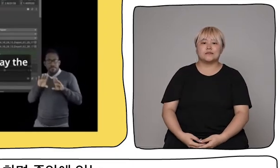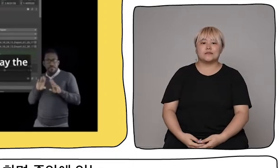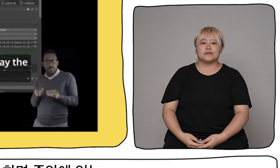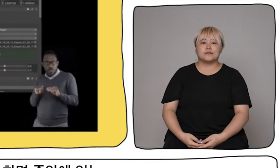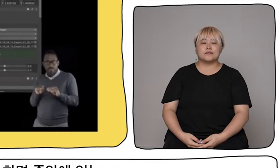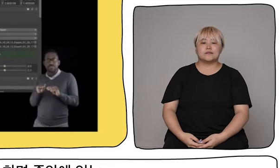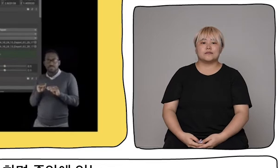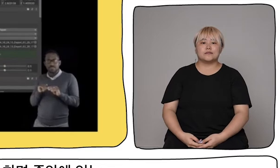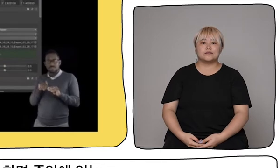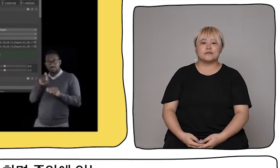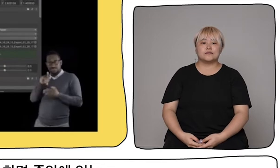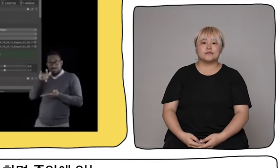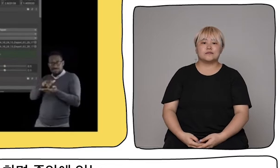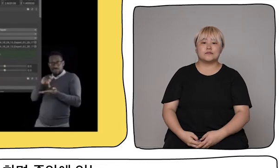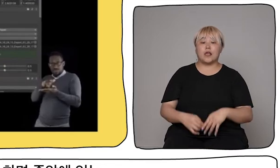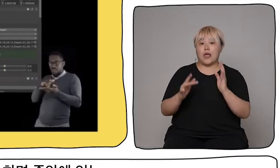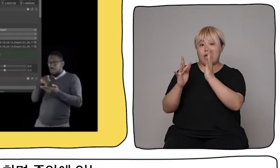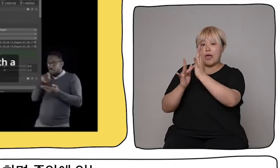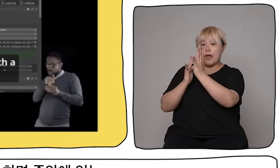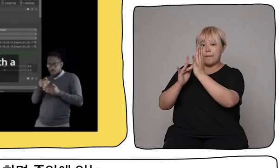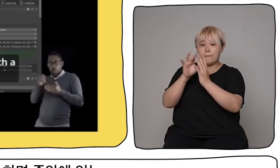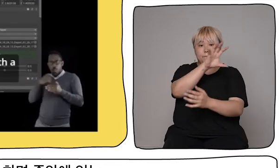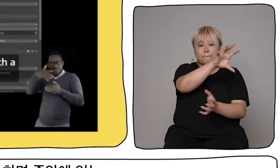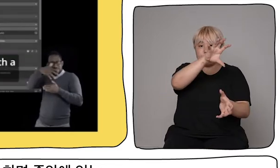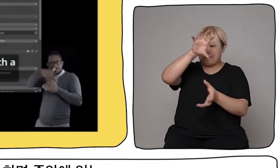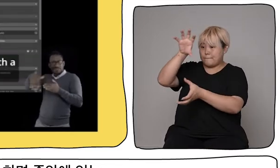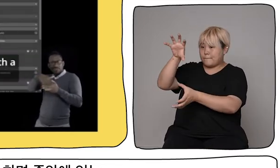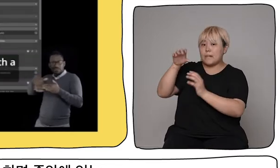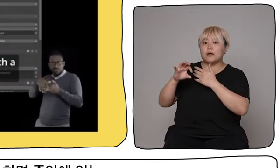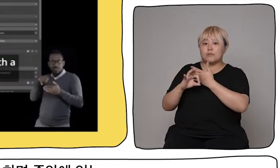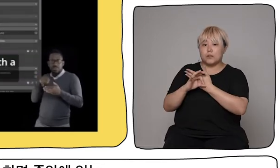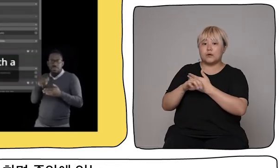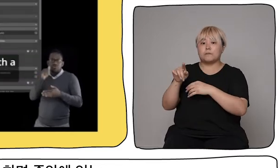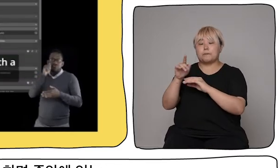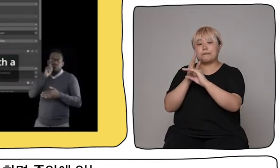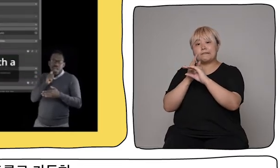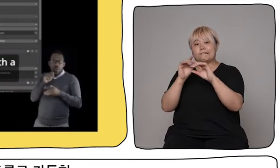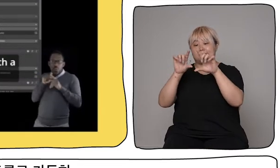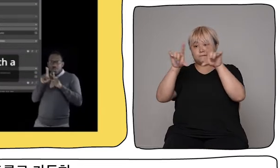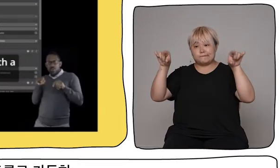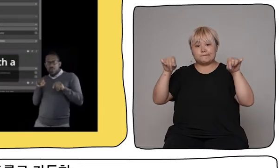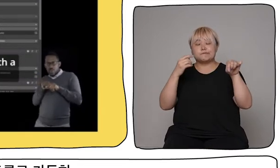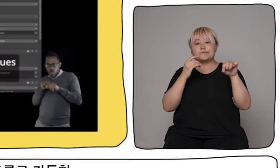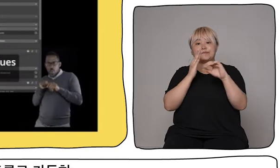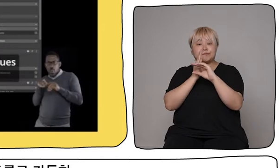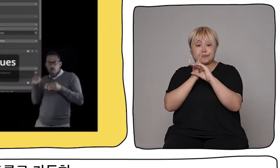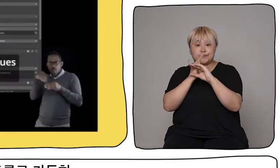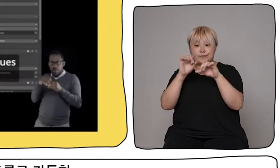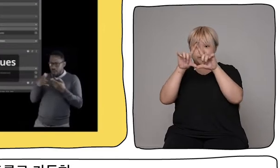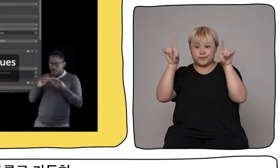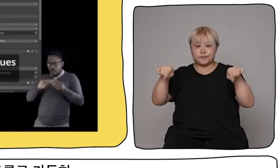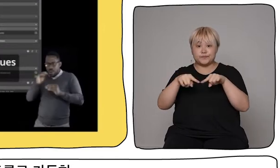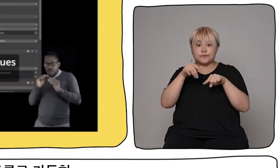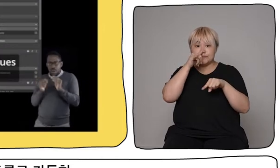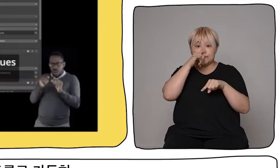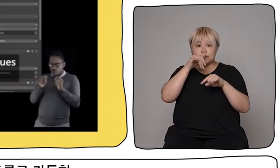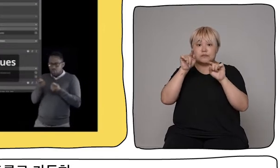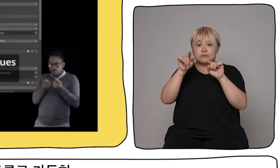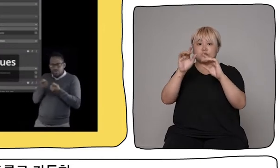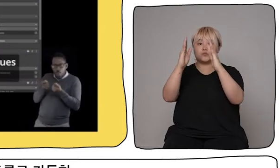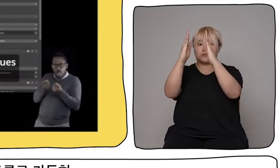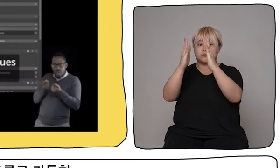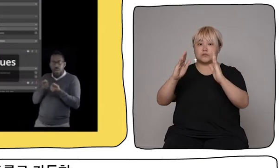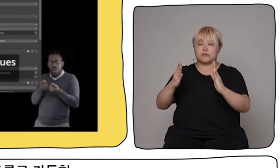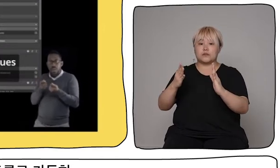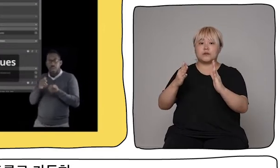Here is our app building software with the paused footage in the centre of the screen with a white background and some dark grey windows surrounding it full of values